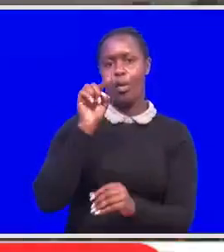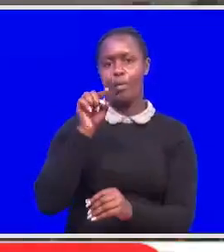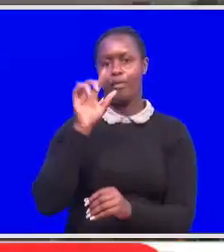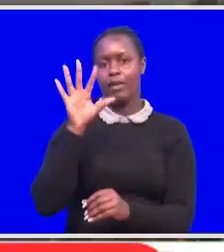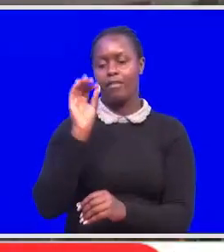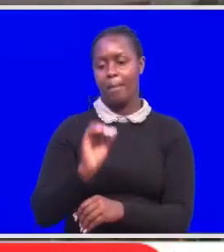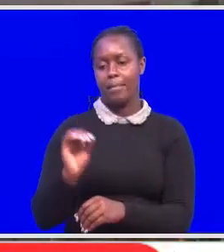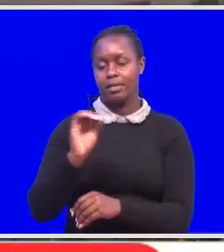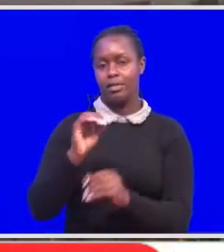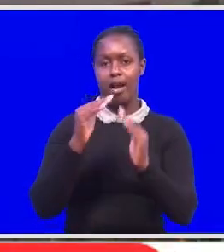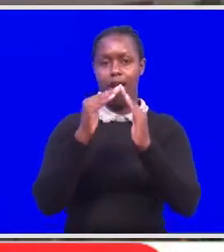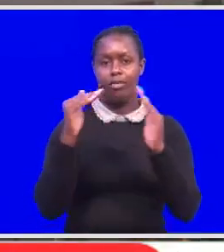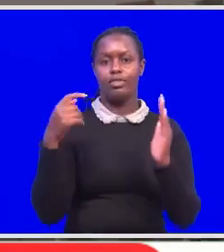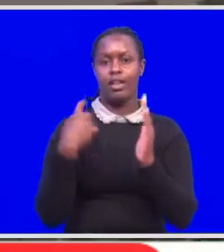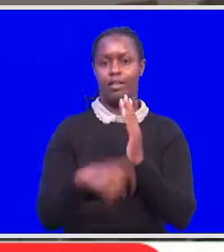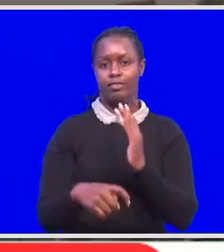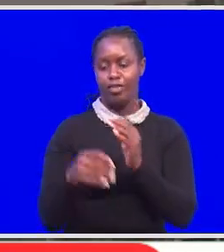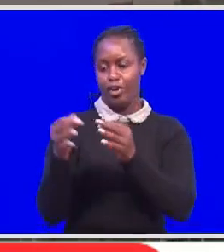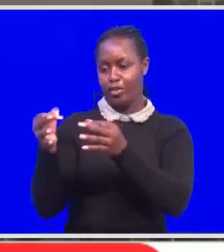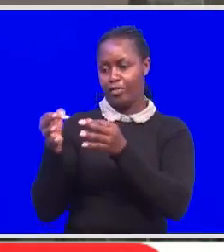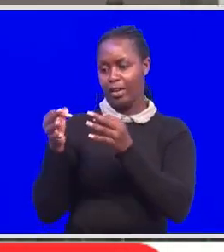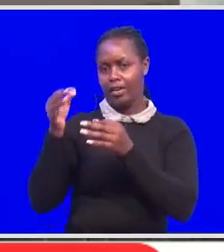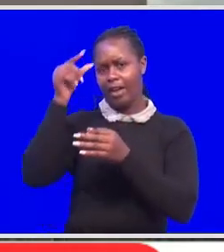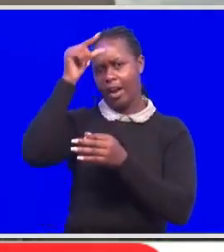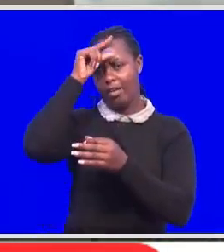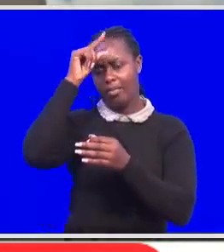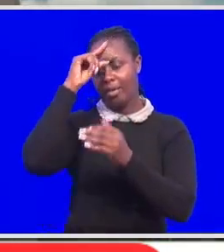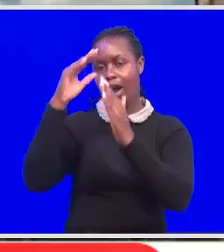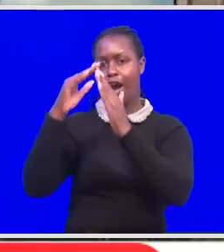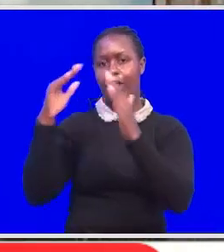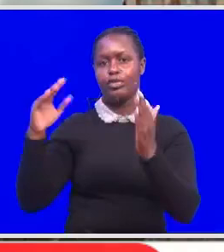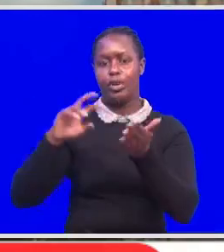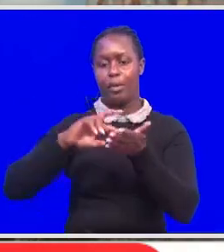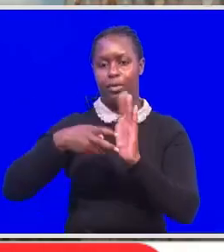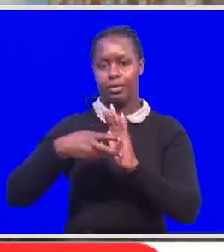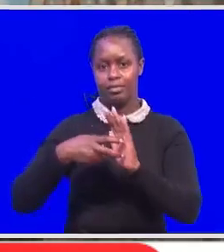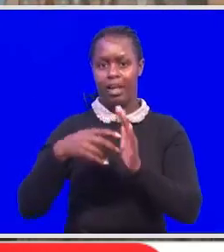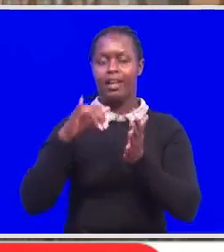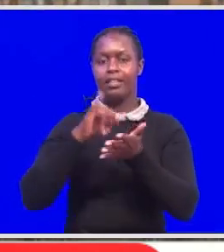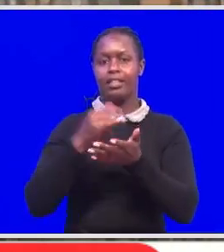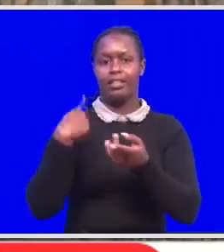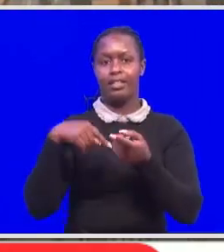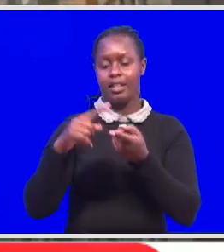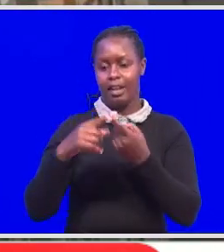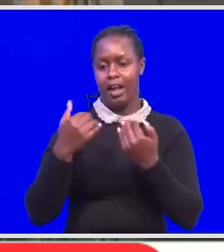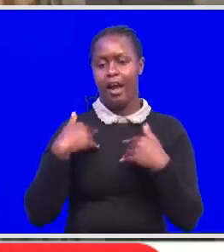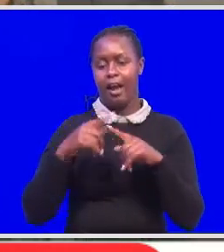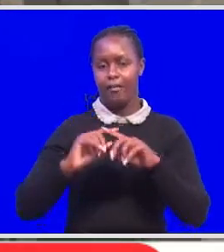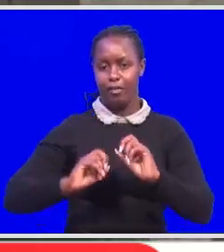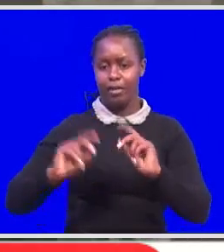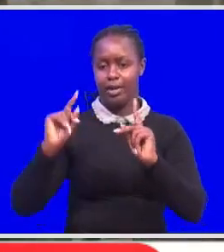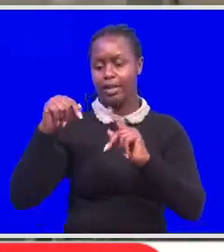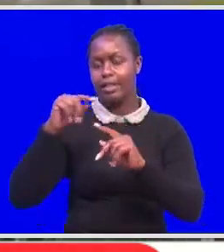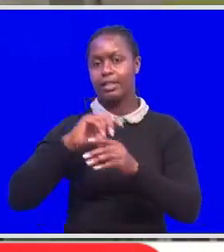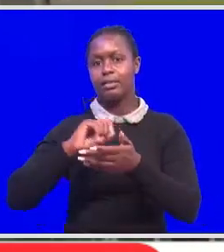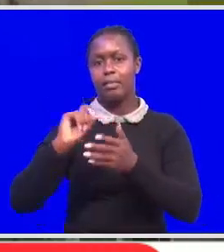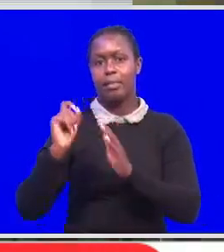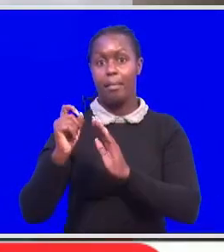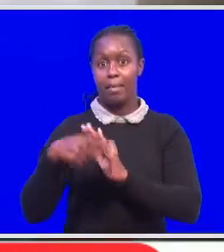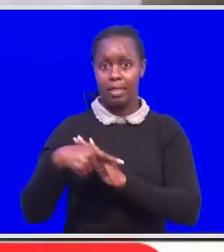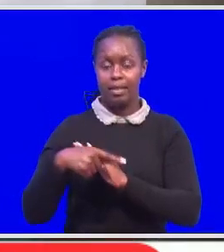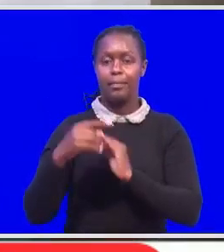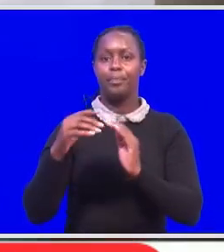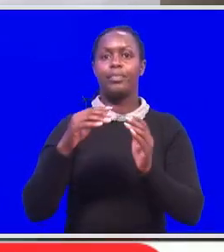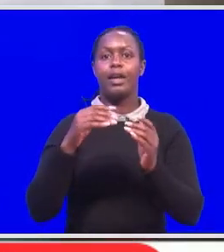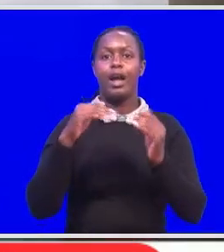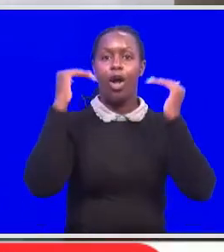levy to finance the government's housing project, albeit for this month after the Court of Appeal okayed the deductions. The Court of